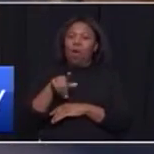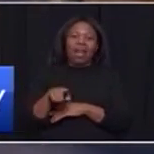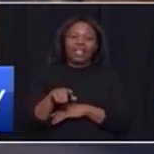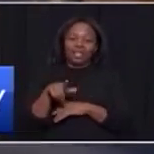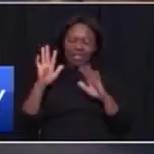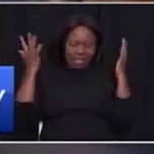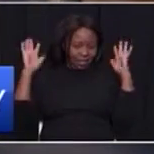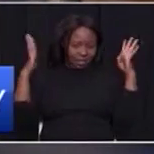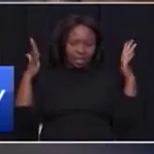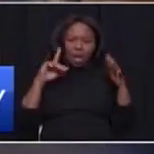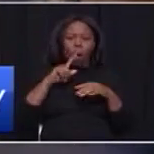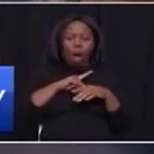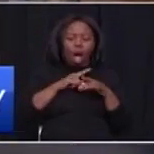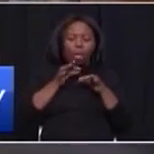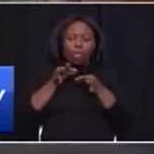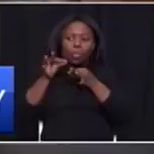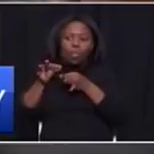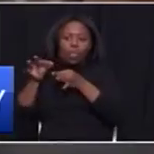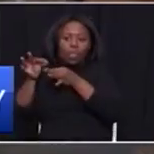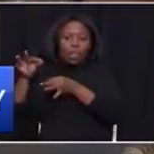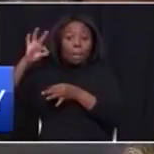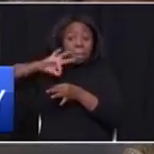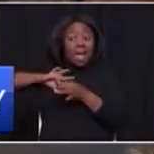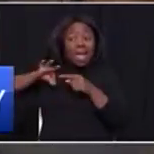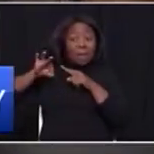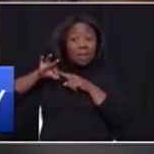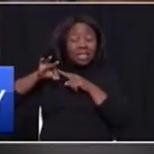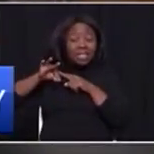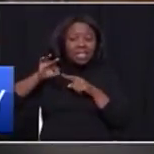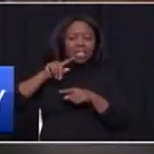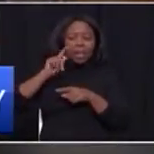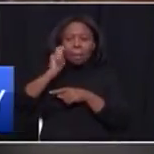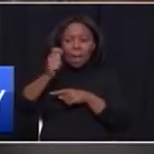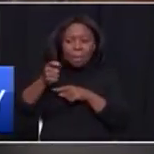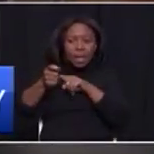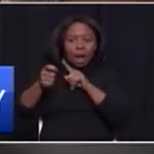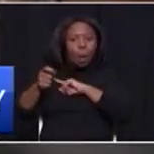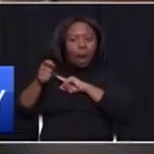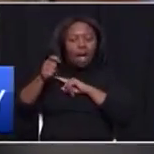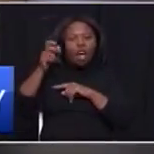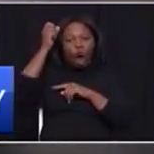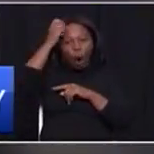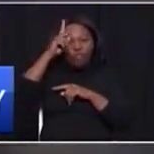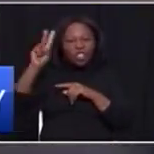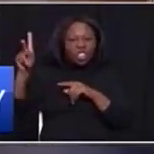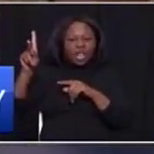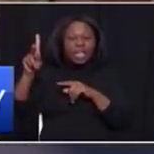Because delay of payment sometimes is because the officials want your job.